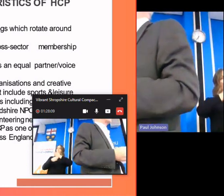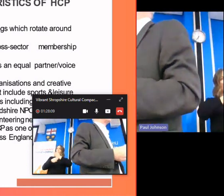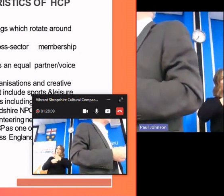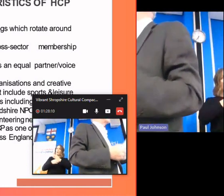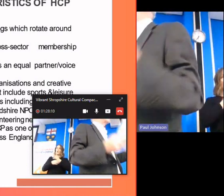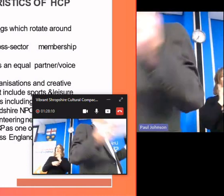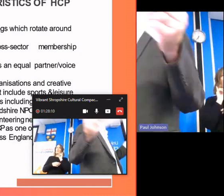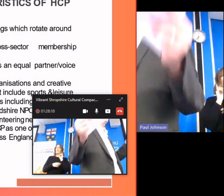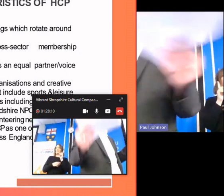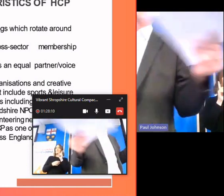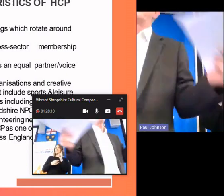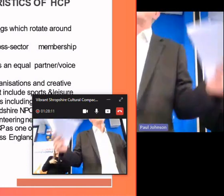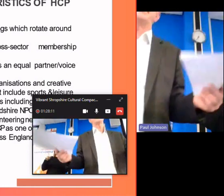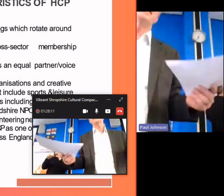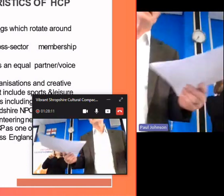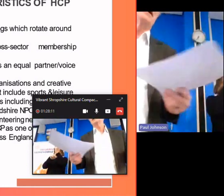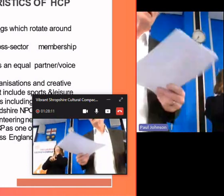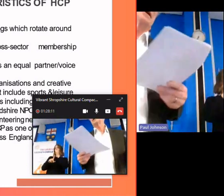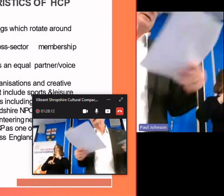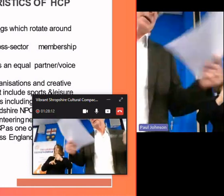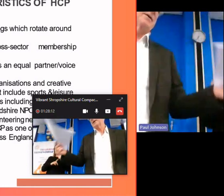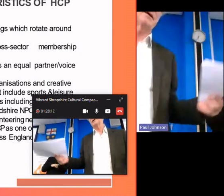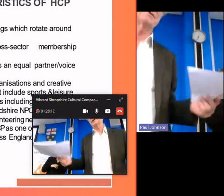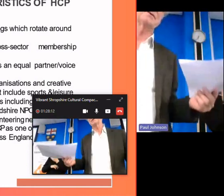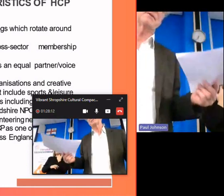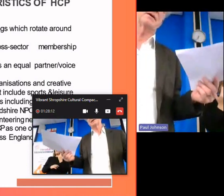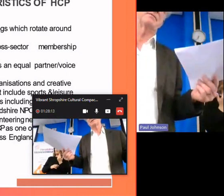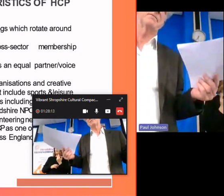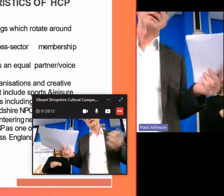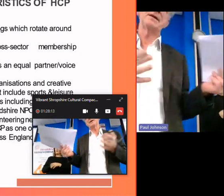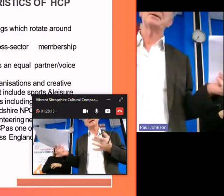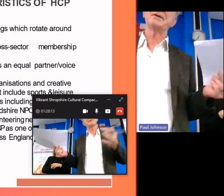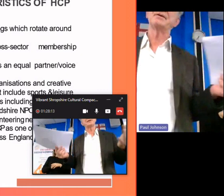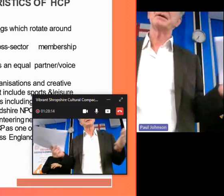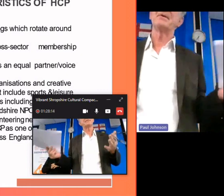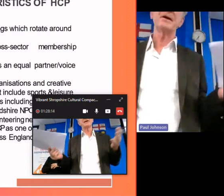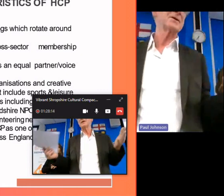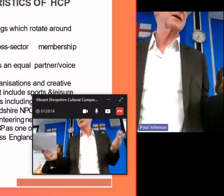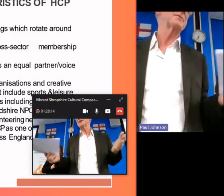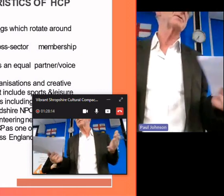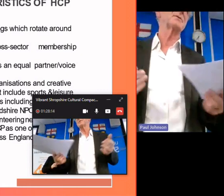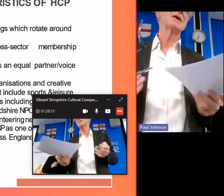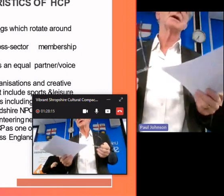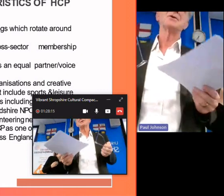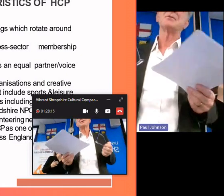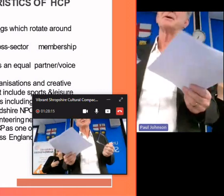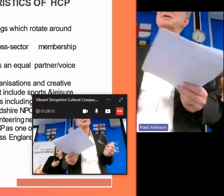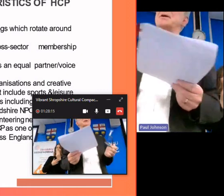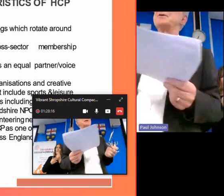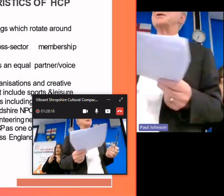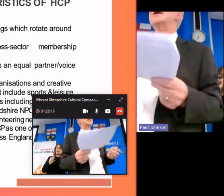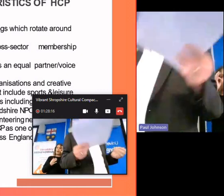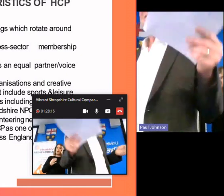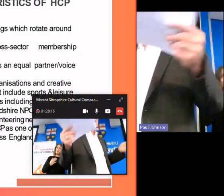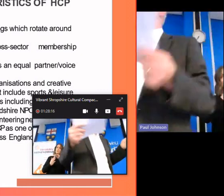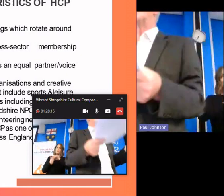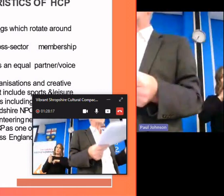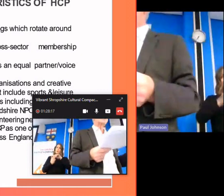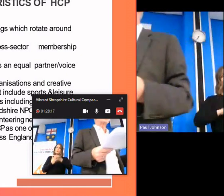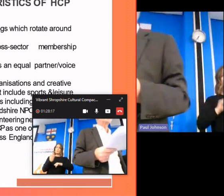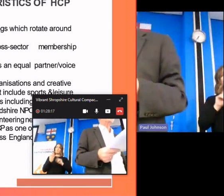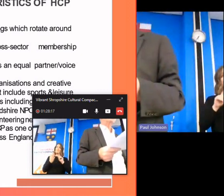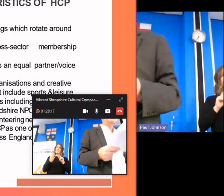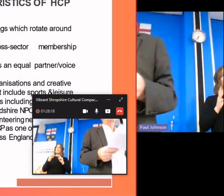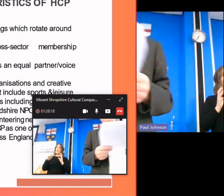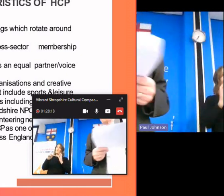this is an ambition for all of the uh and as um laid out in some of the arts council's documentation there's an